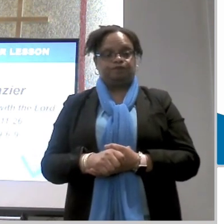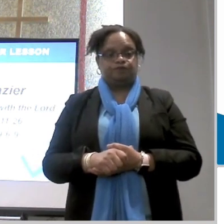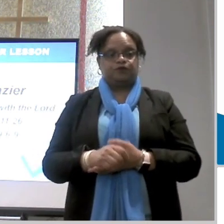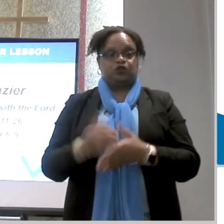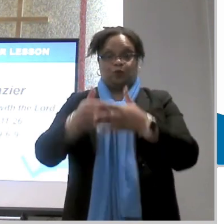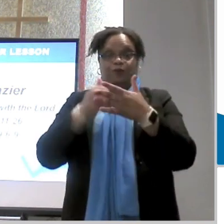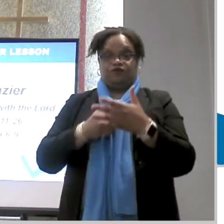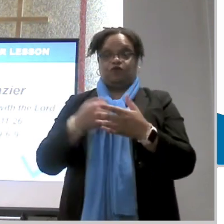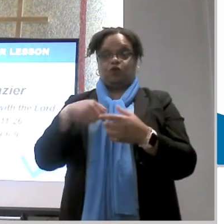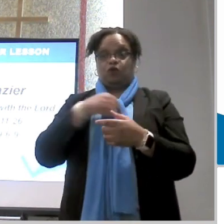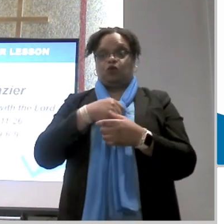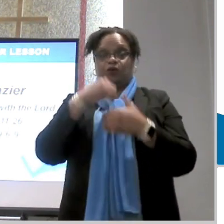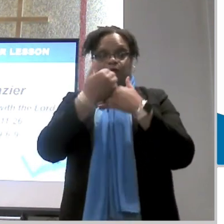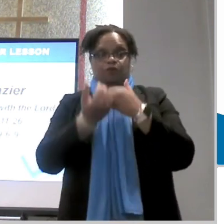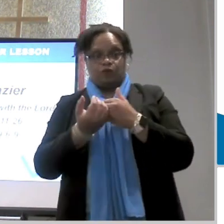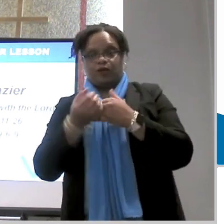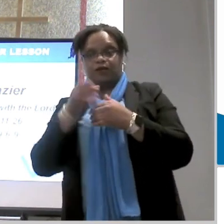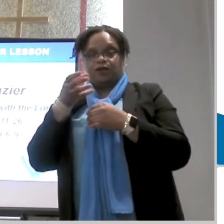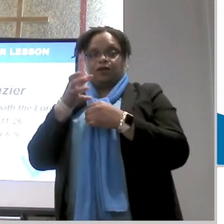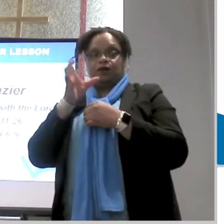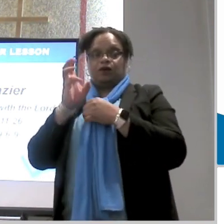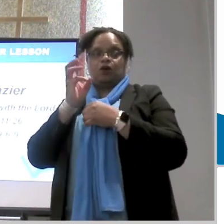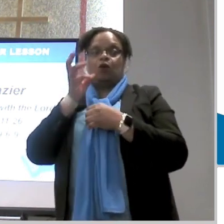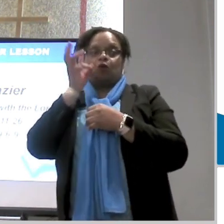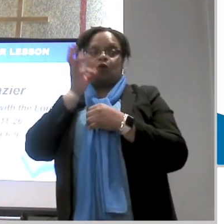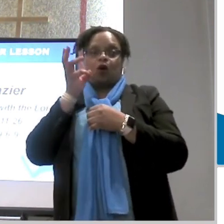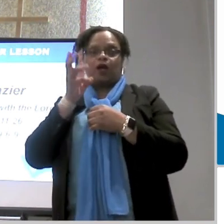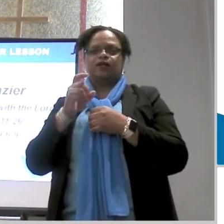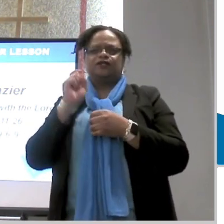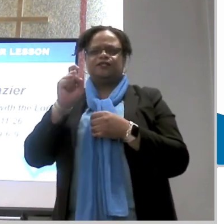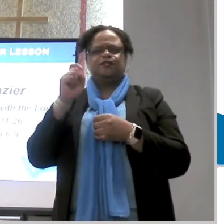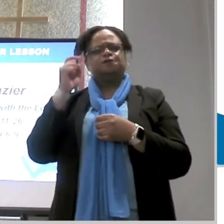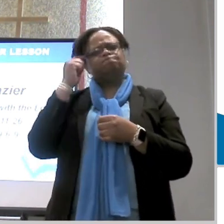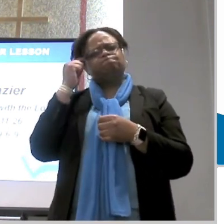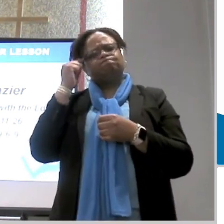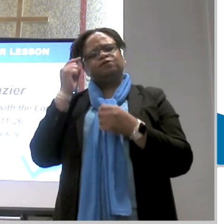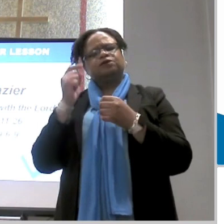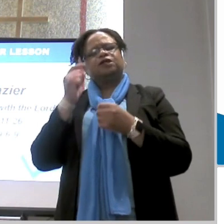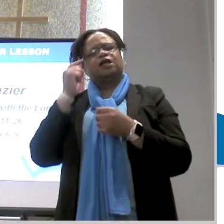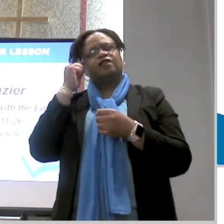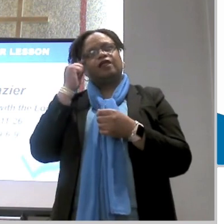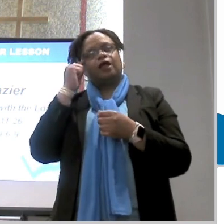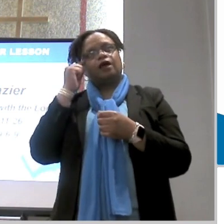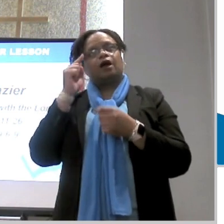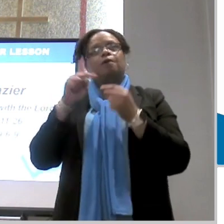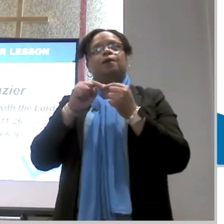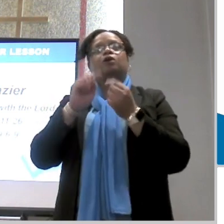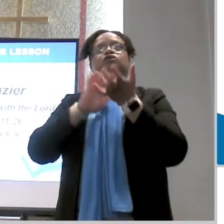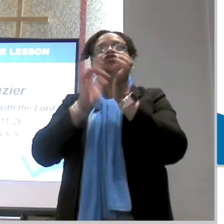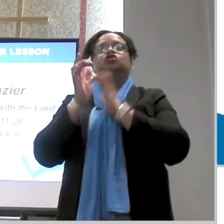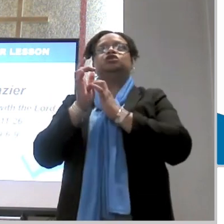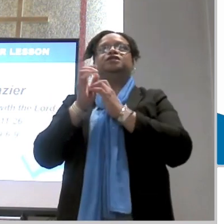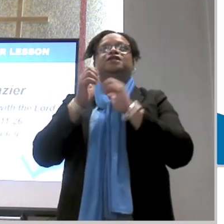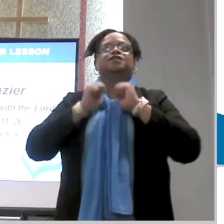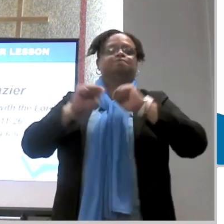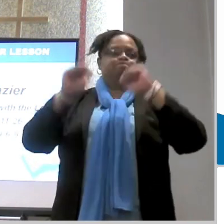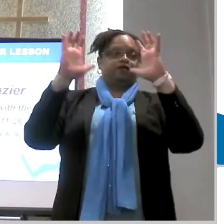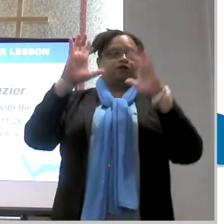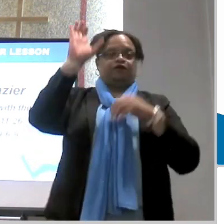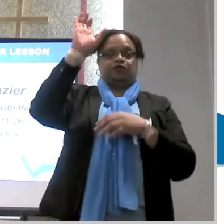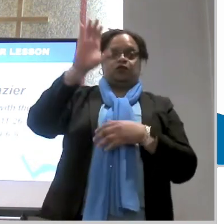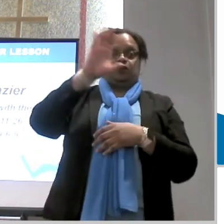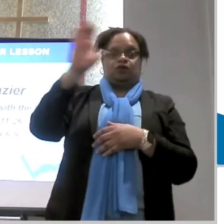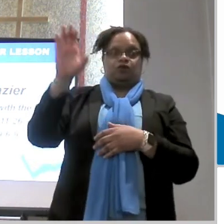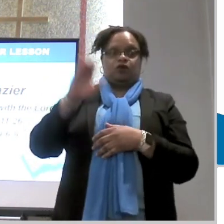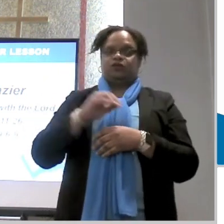before we actually take the lord's supper today i want us to really stop and think and let us remember the sacrifice of the lord let us not forget